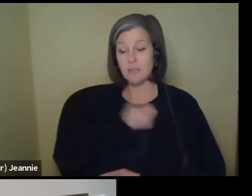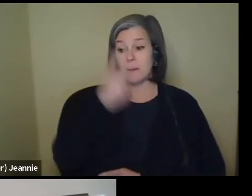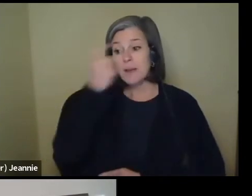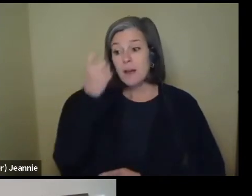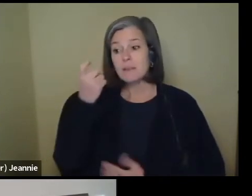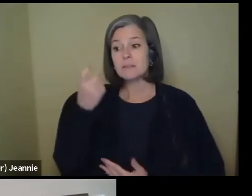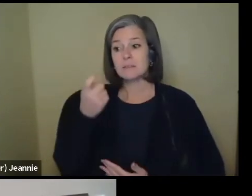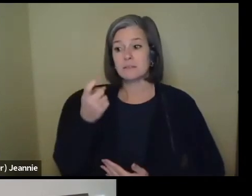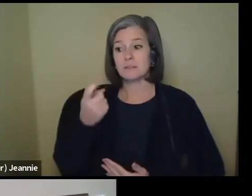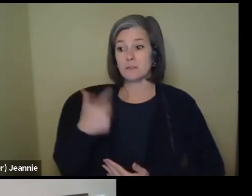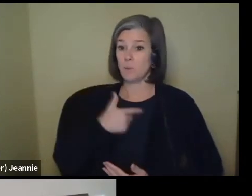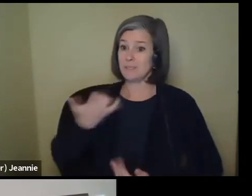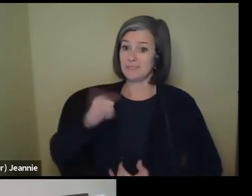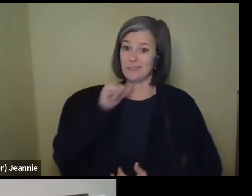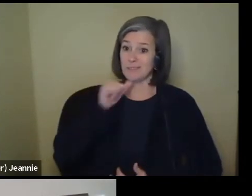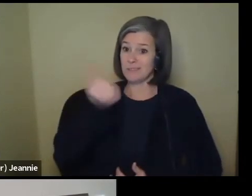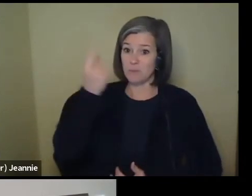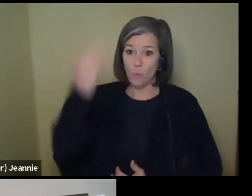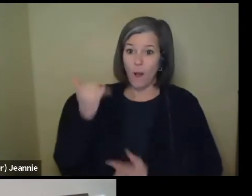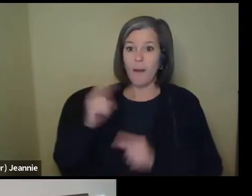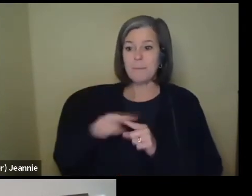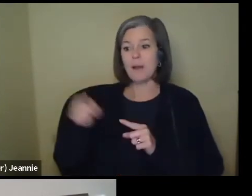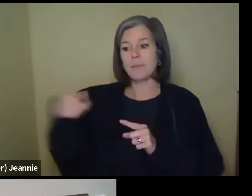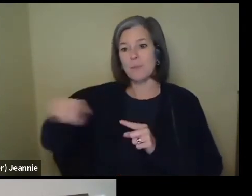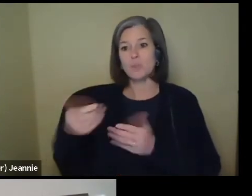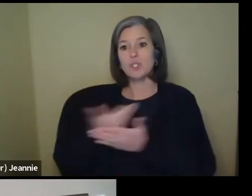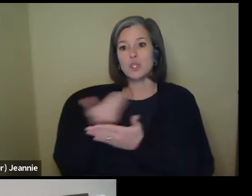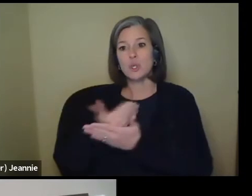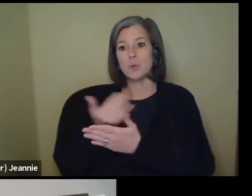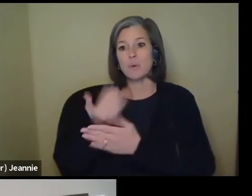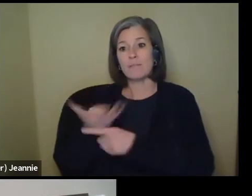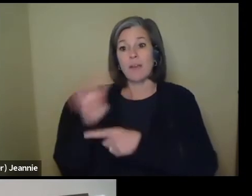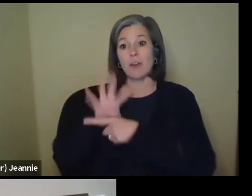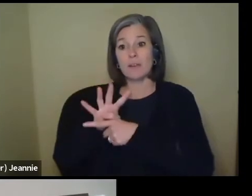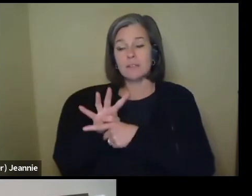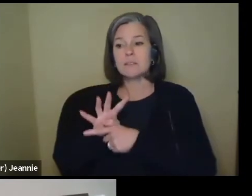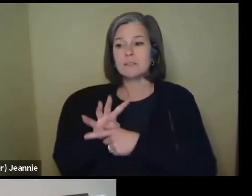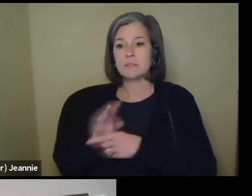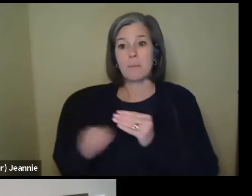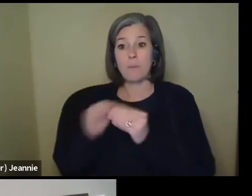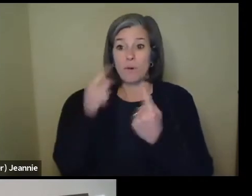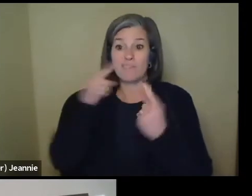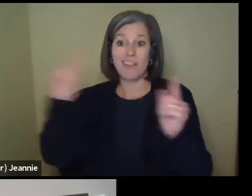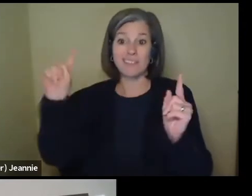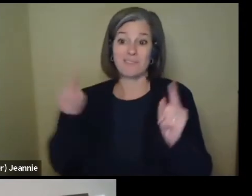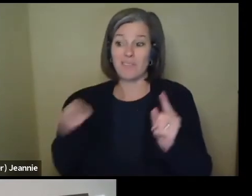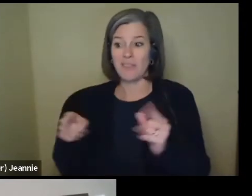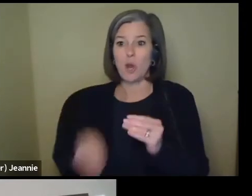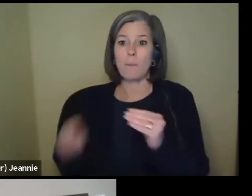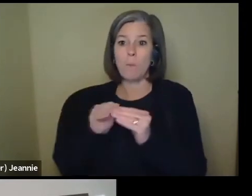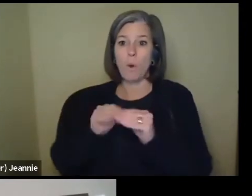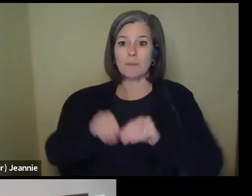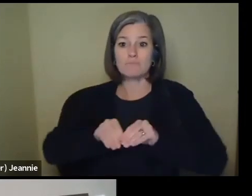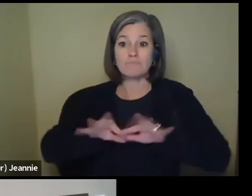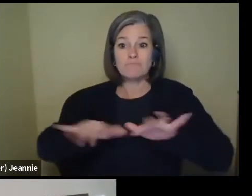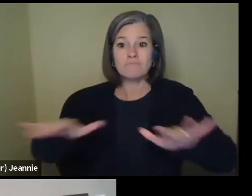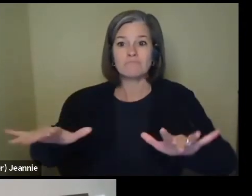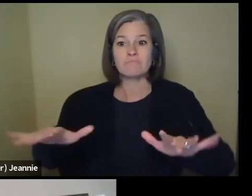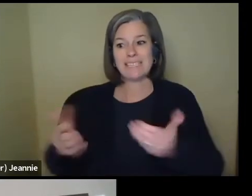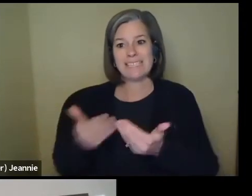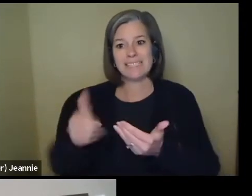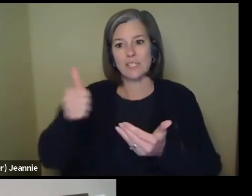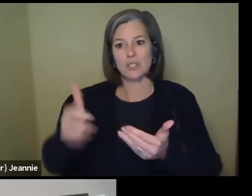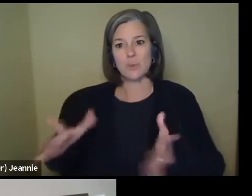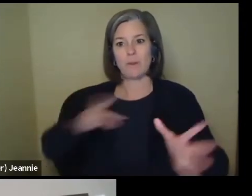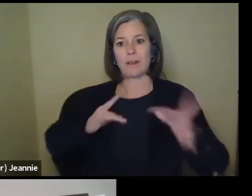like these new variants are more effective at, they're more contagious. They're easier to catch, right? So